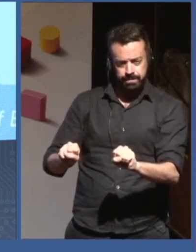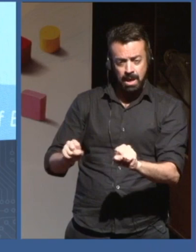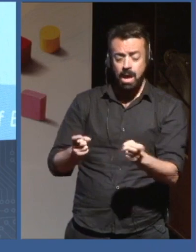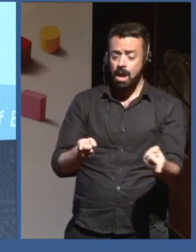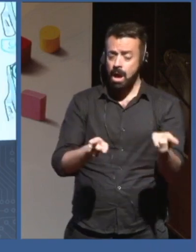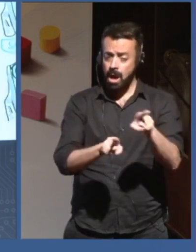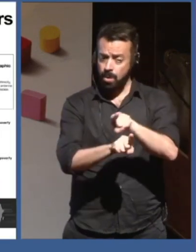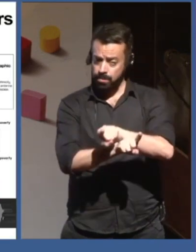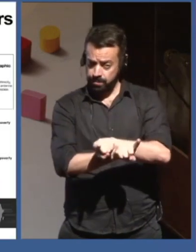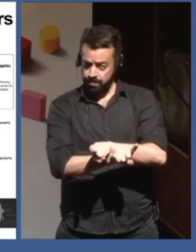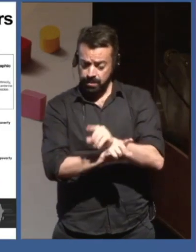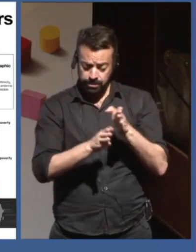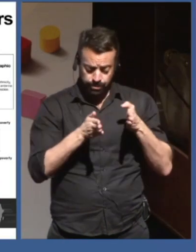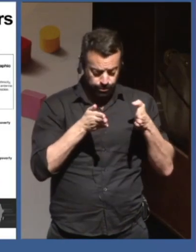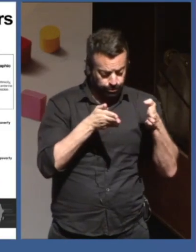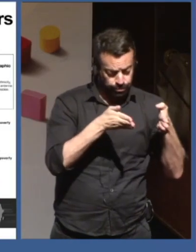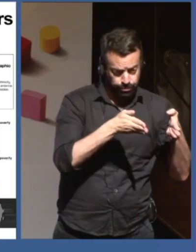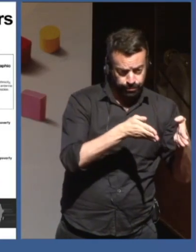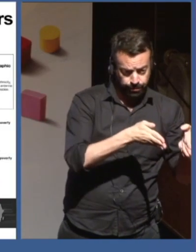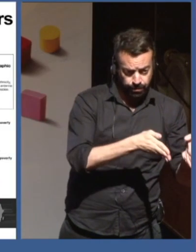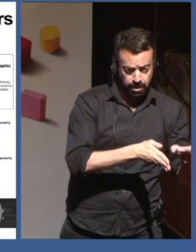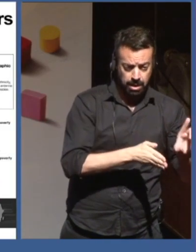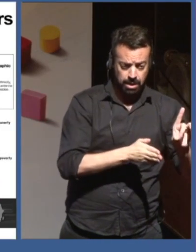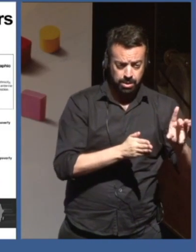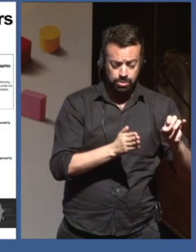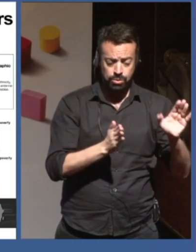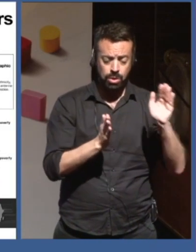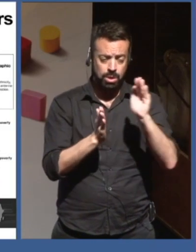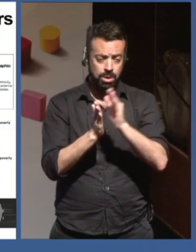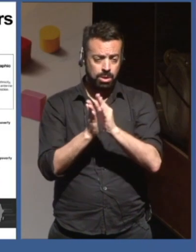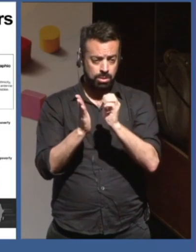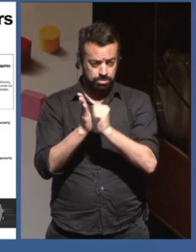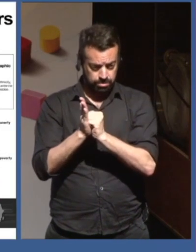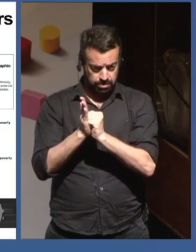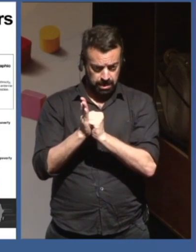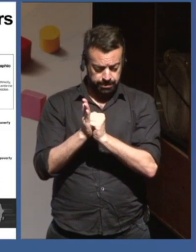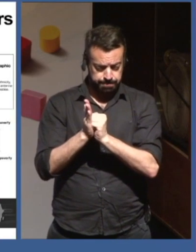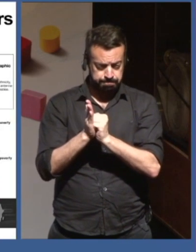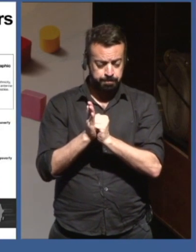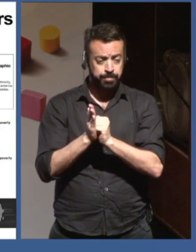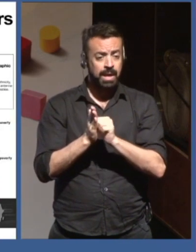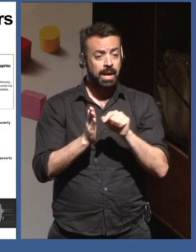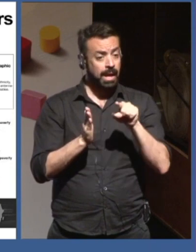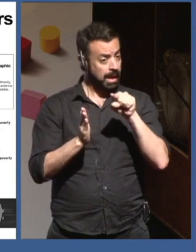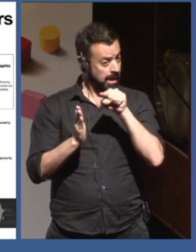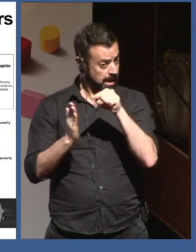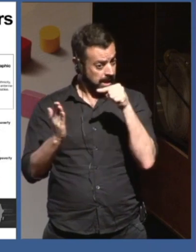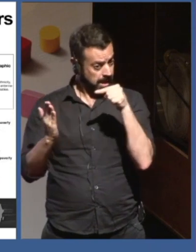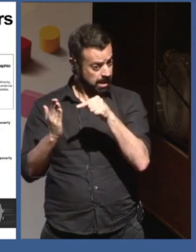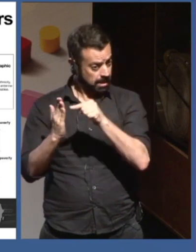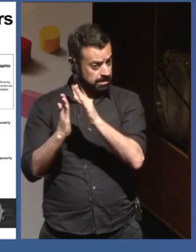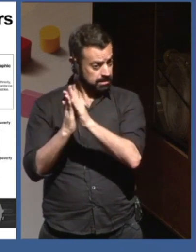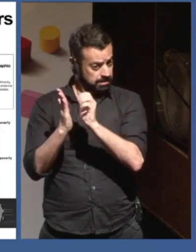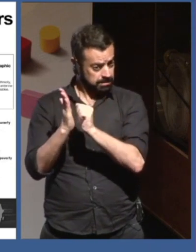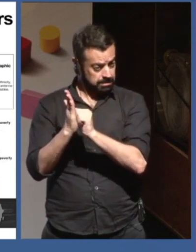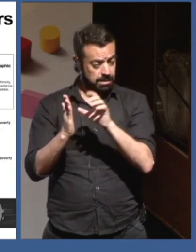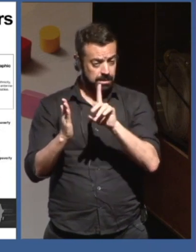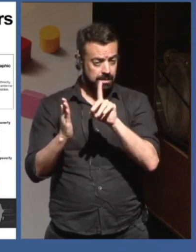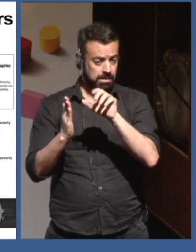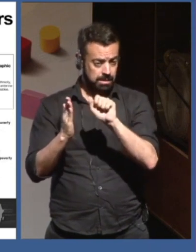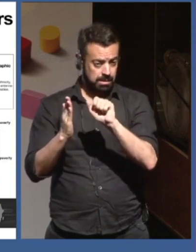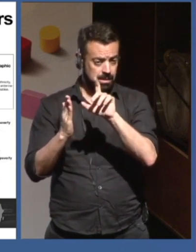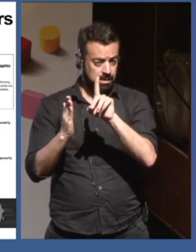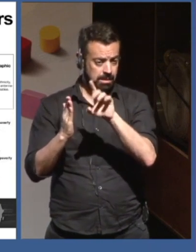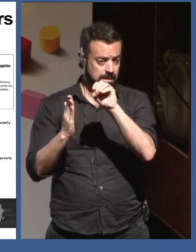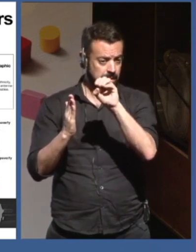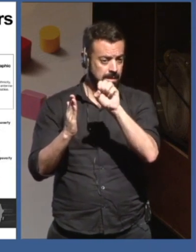the data. So these data have been used, the sort of new digital breadcrumbs. They have been used for